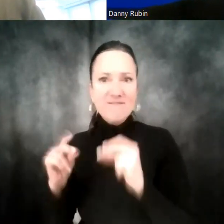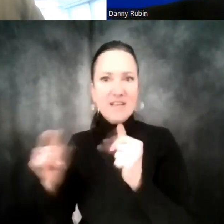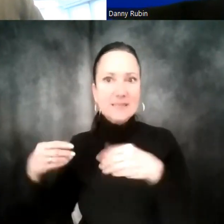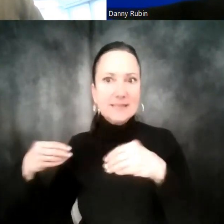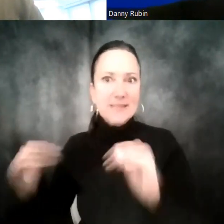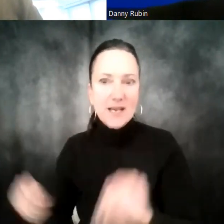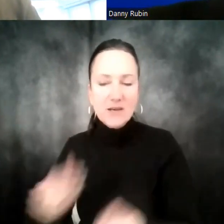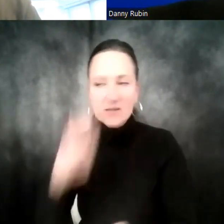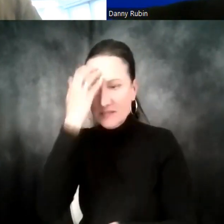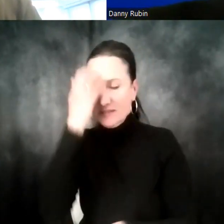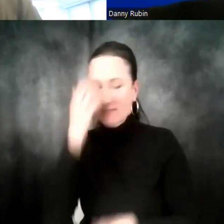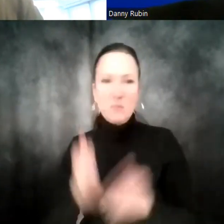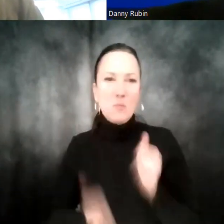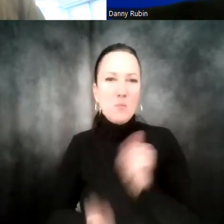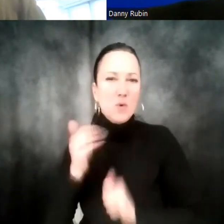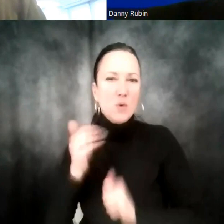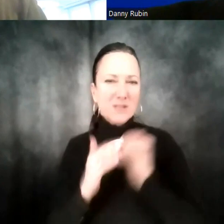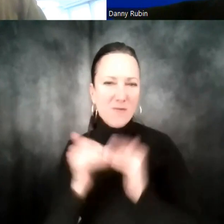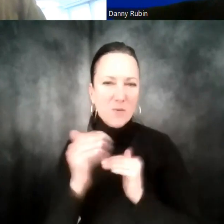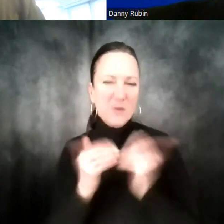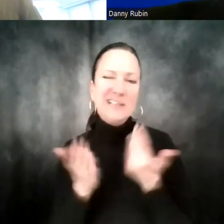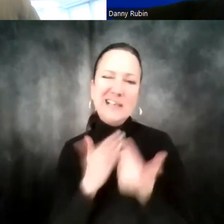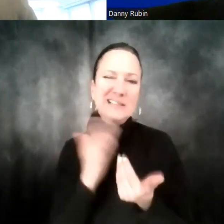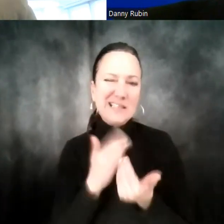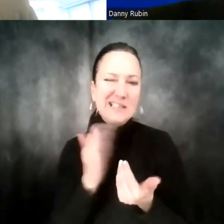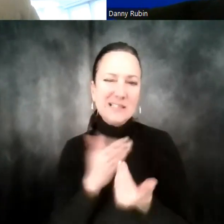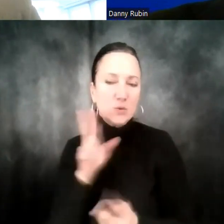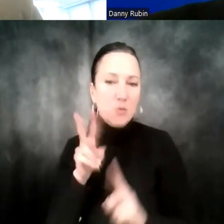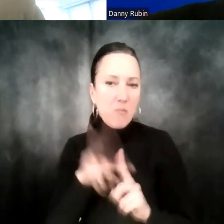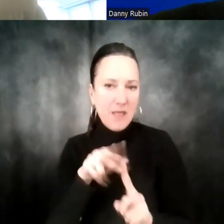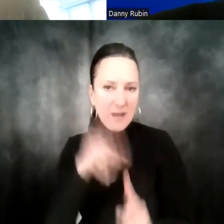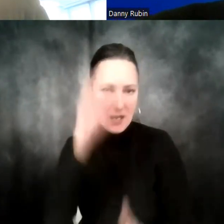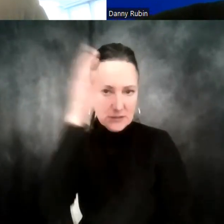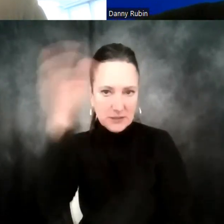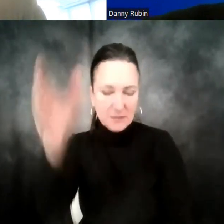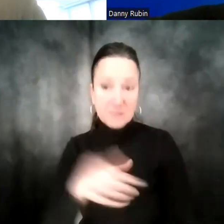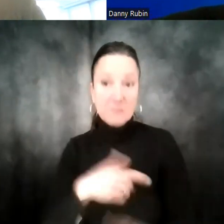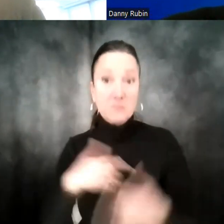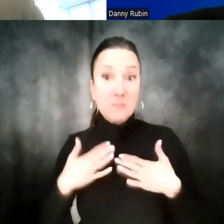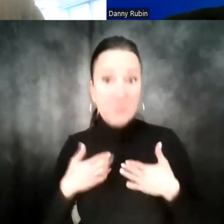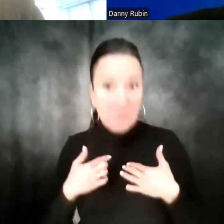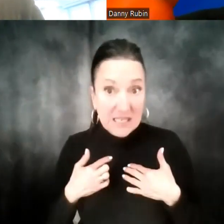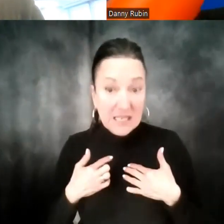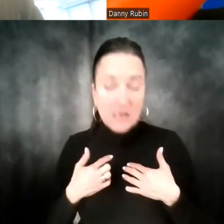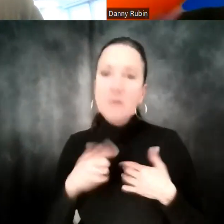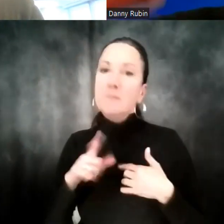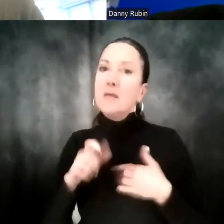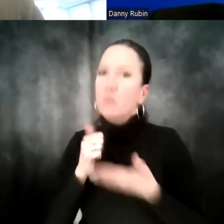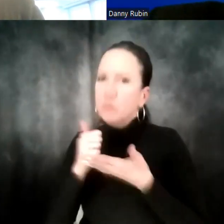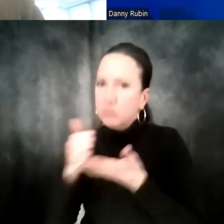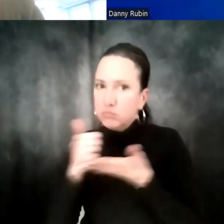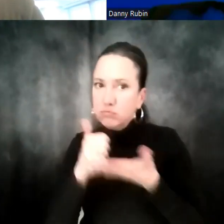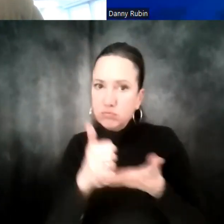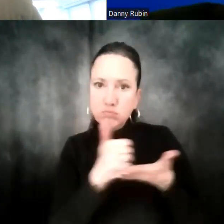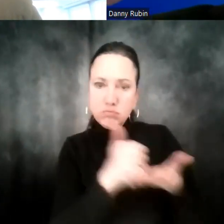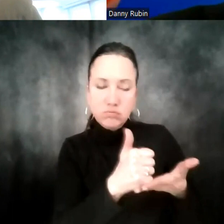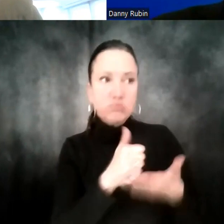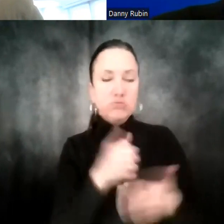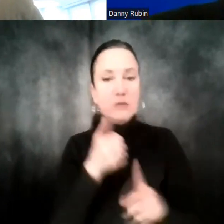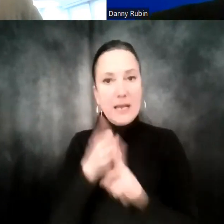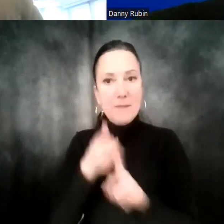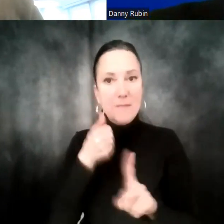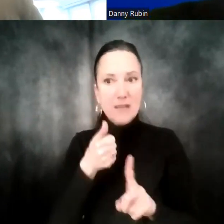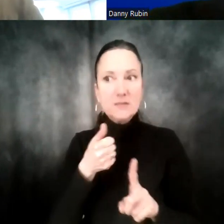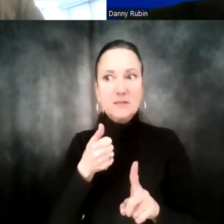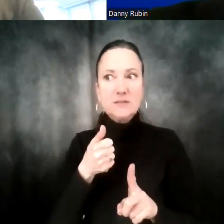That's where they're most comfortable. It's also the easiest product to use. My job is to make sure that I'm also helping advertisers understand the impact of leveraging